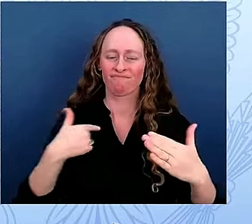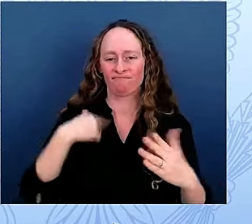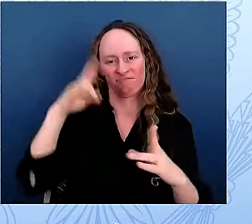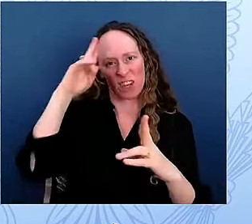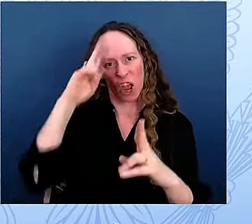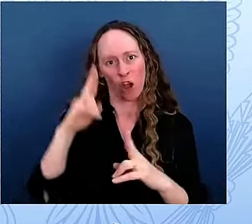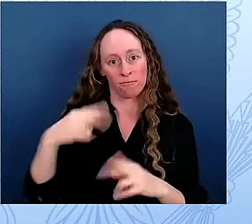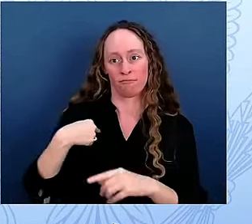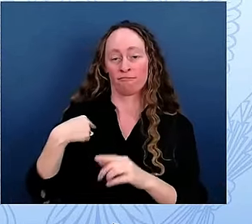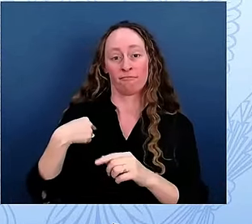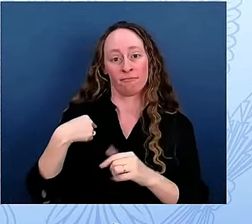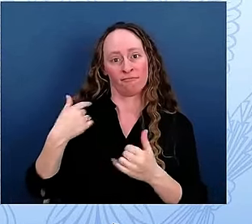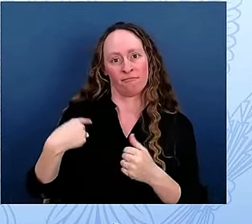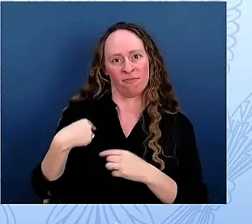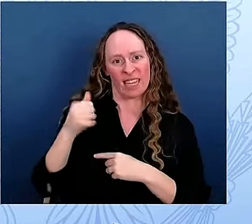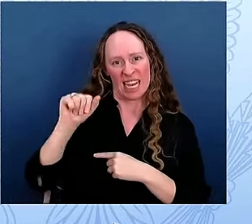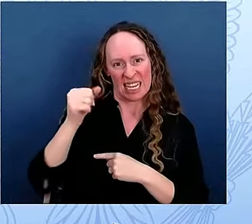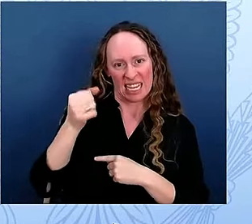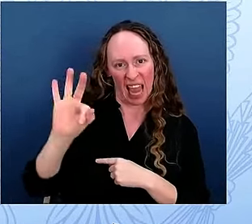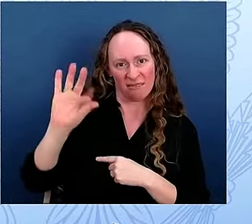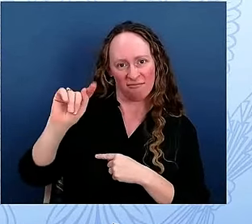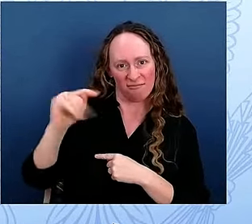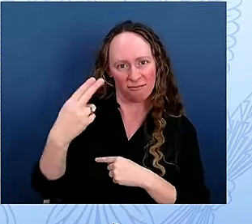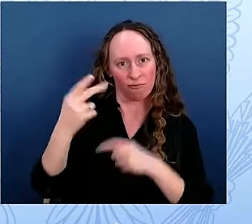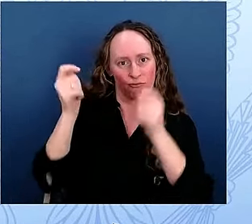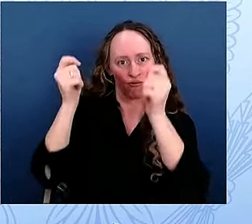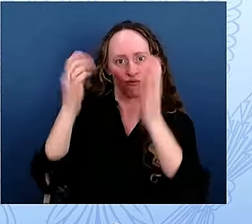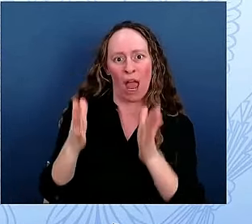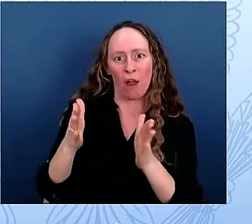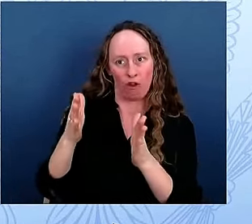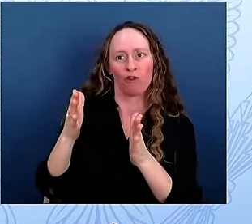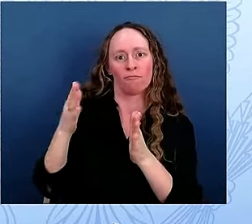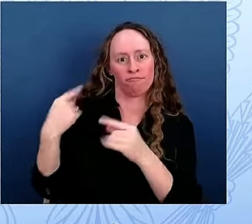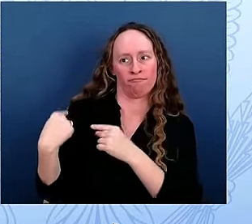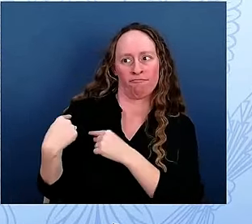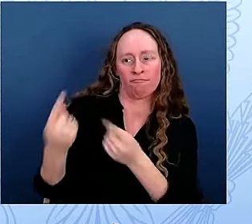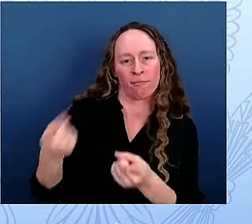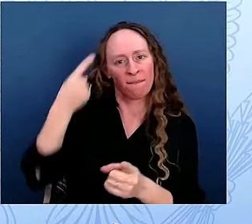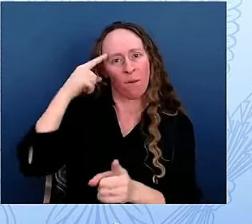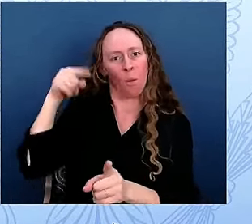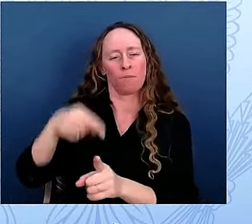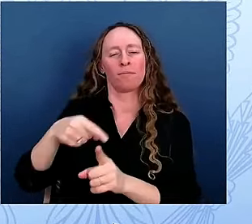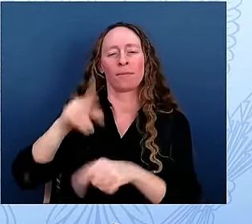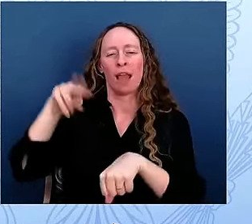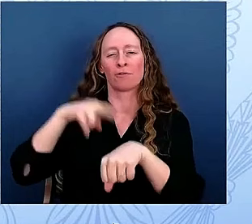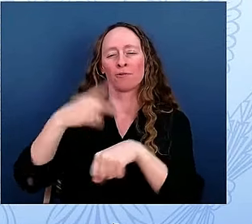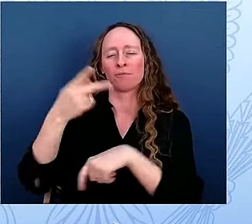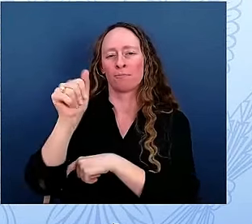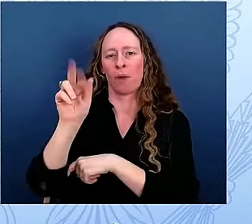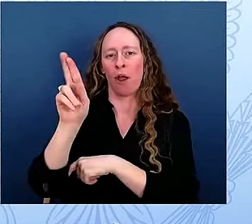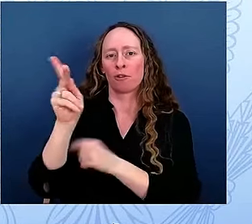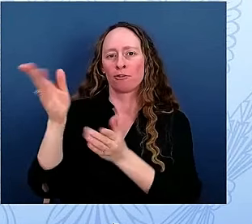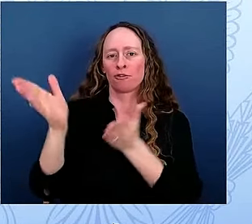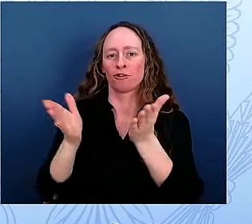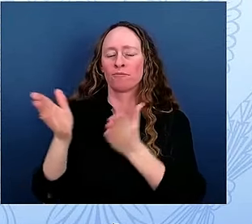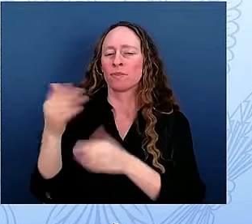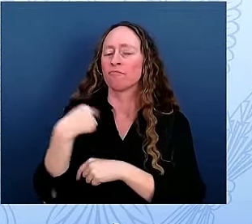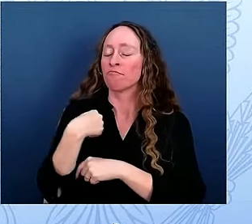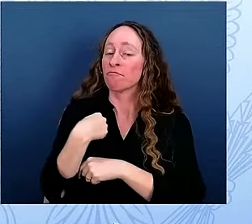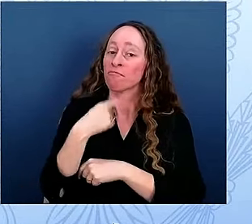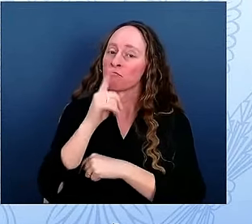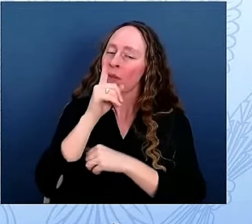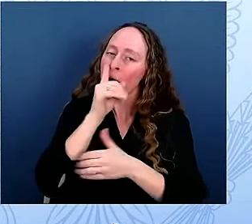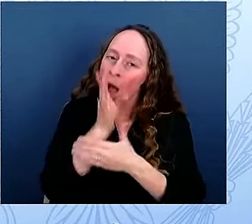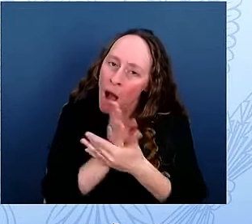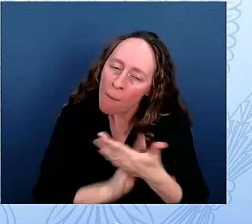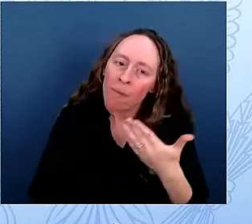it's humbling and exhilarating to preserve and share our nation's history, its breathtaking nature and the endless